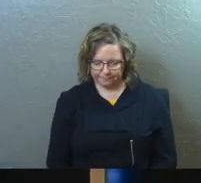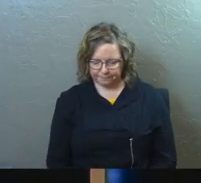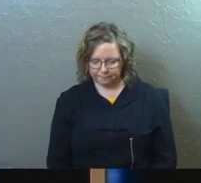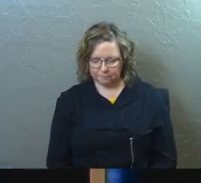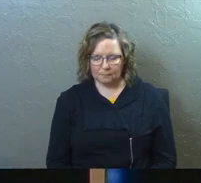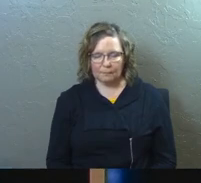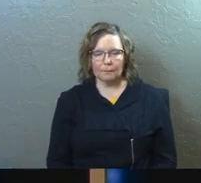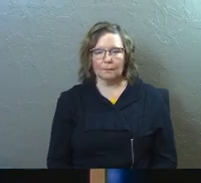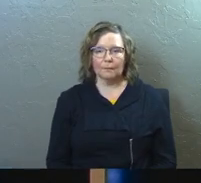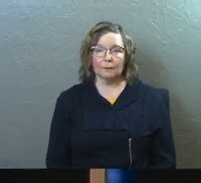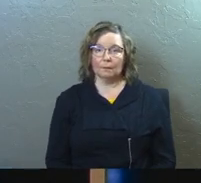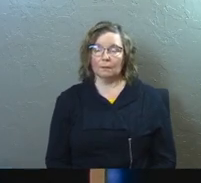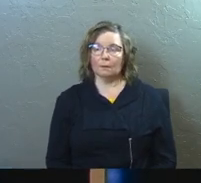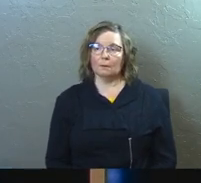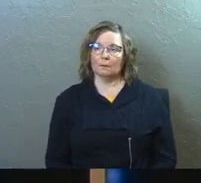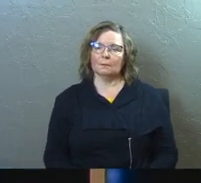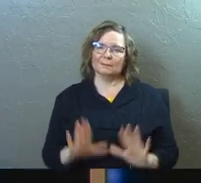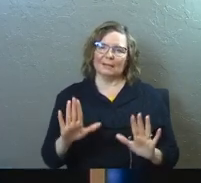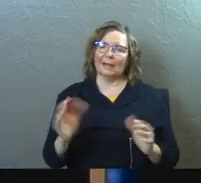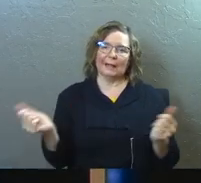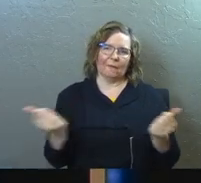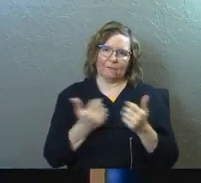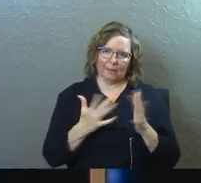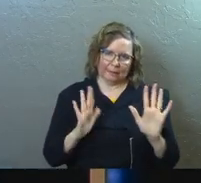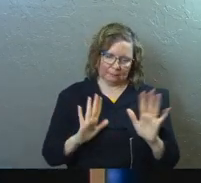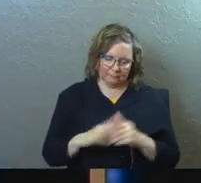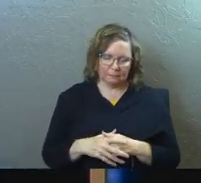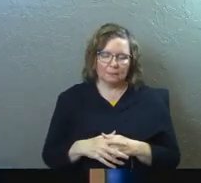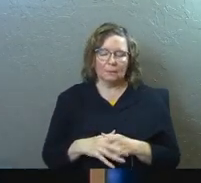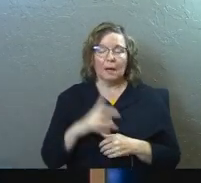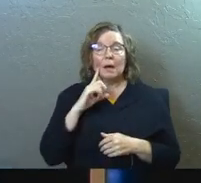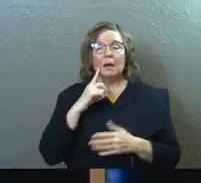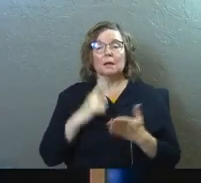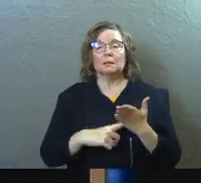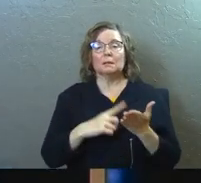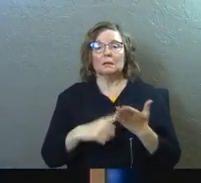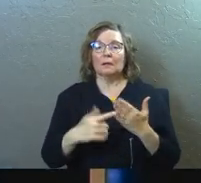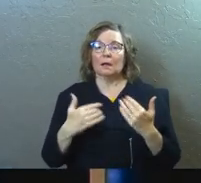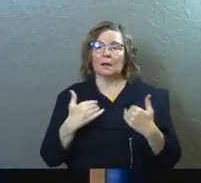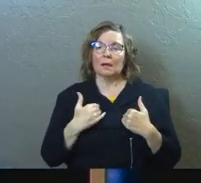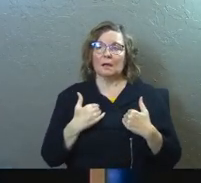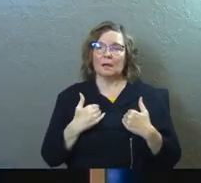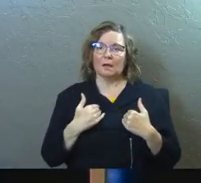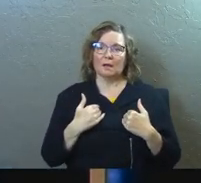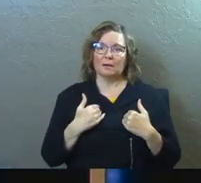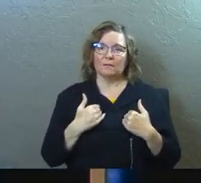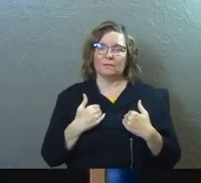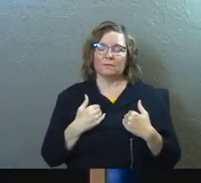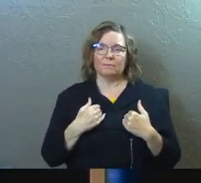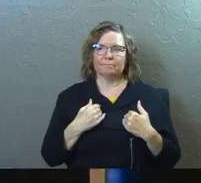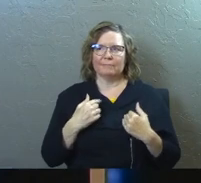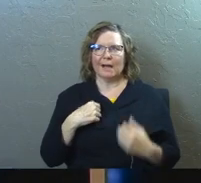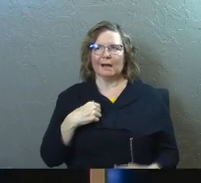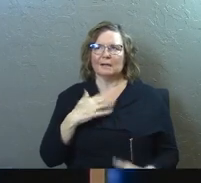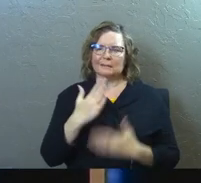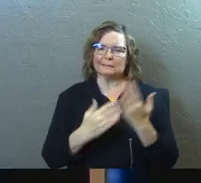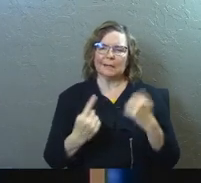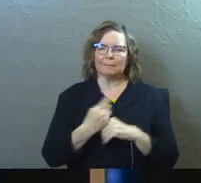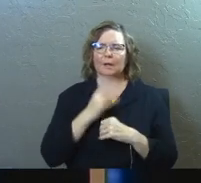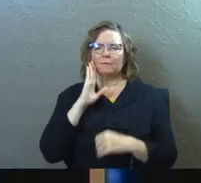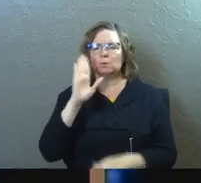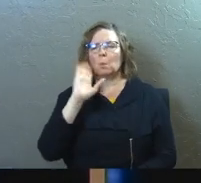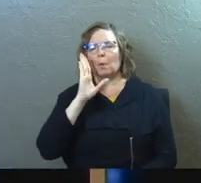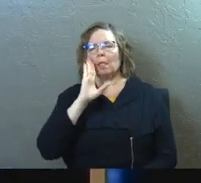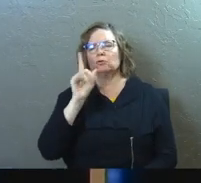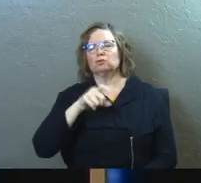I think in our lives, and this is everything. I think sometimes we have this kind of ought to gear. Like someday I ought to